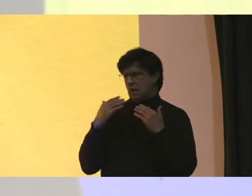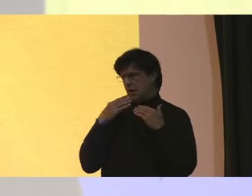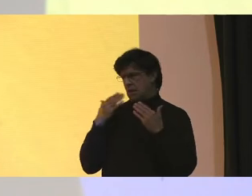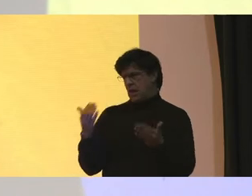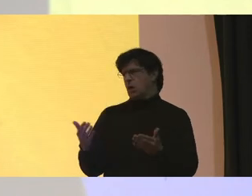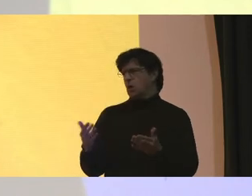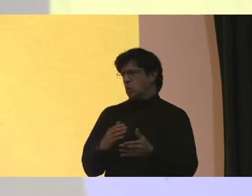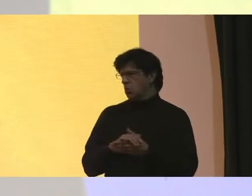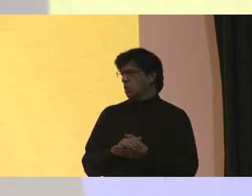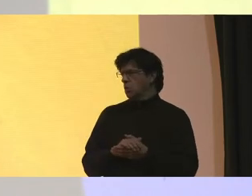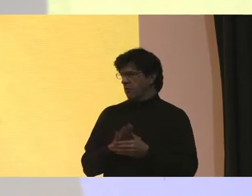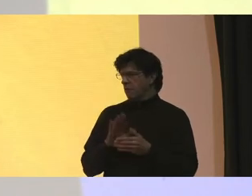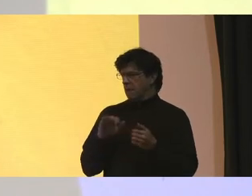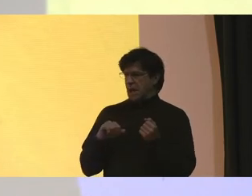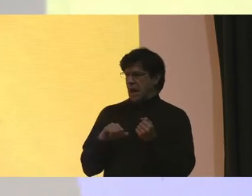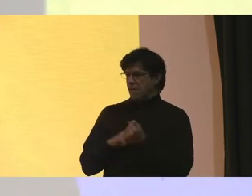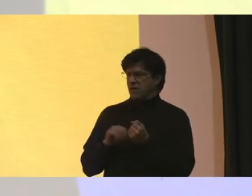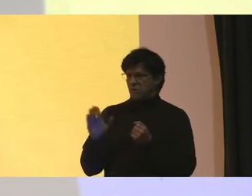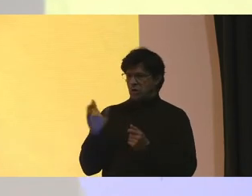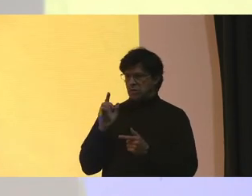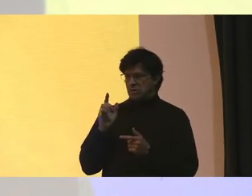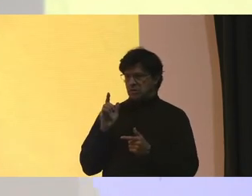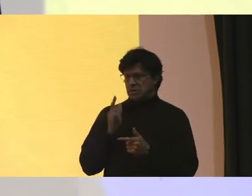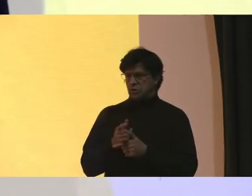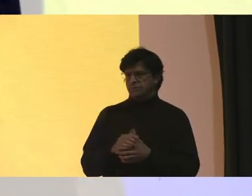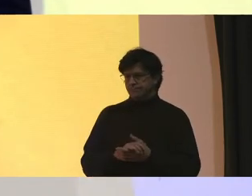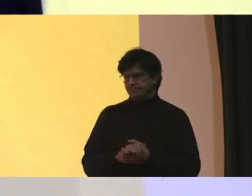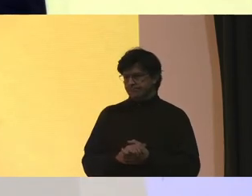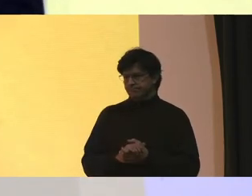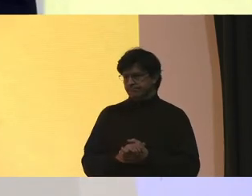being here Thank you for being an advocate for your sister as well